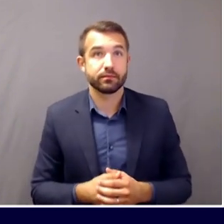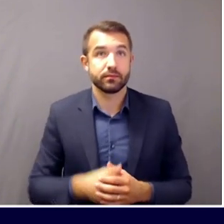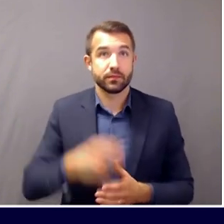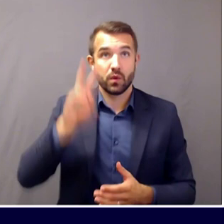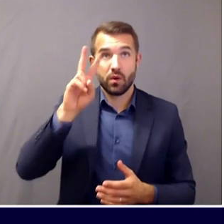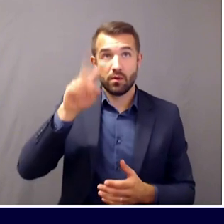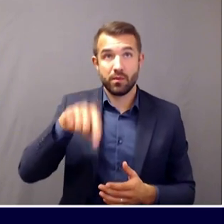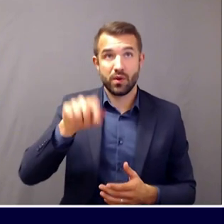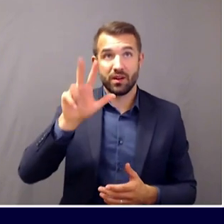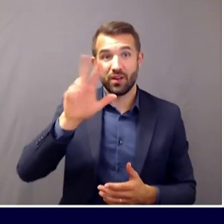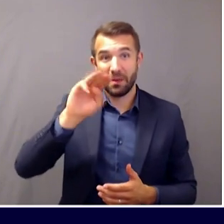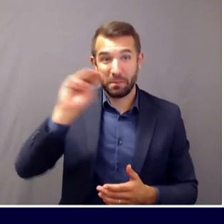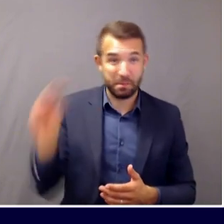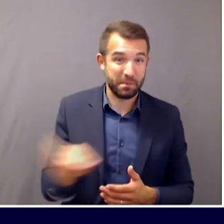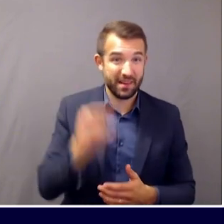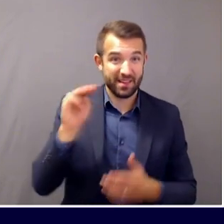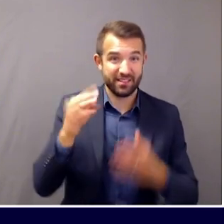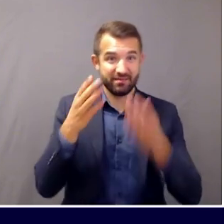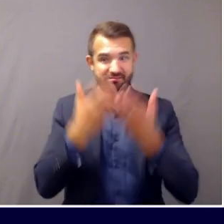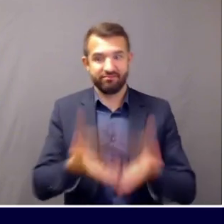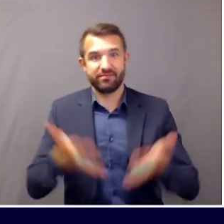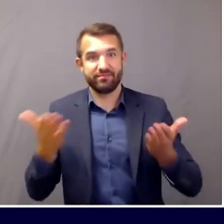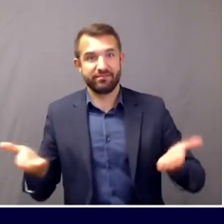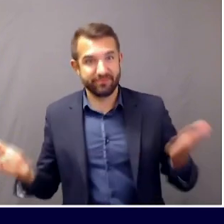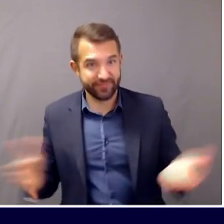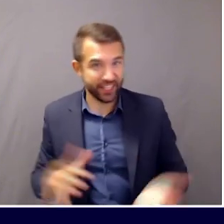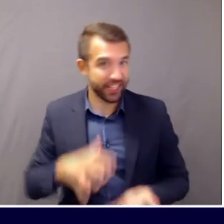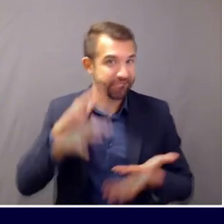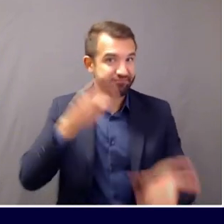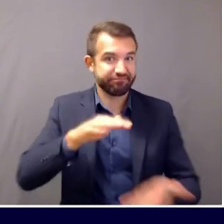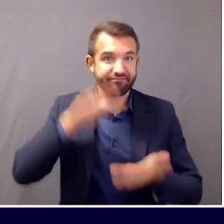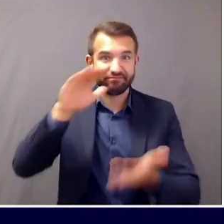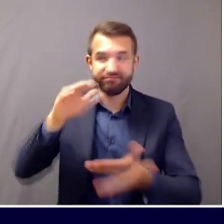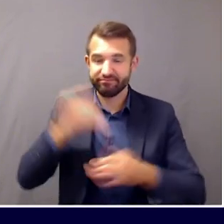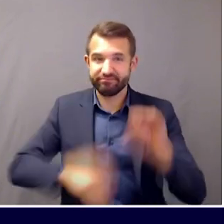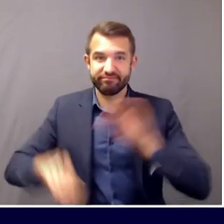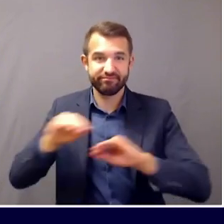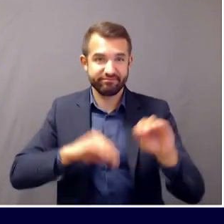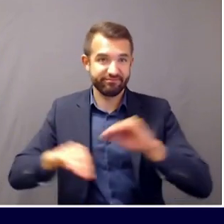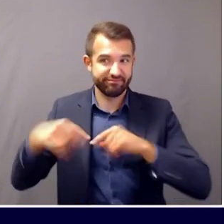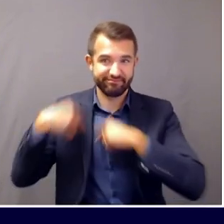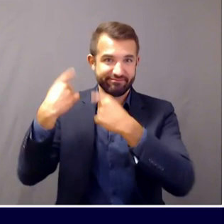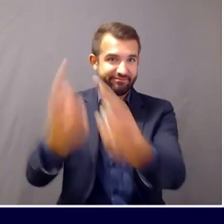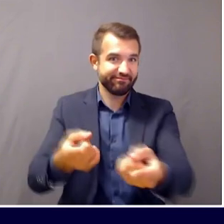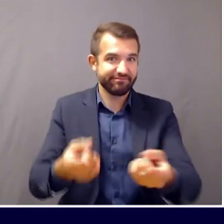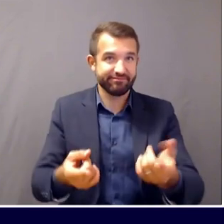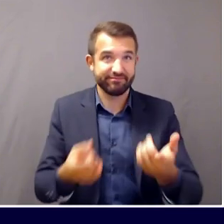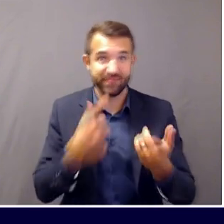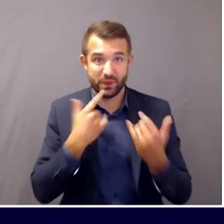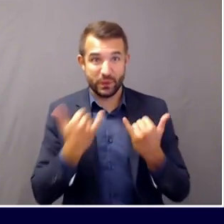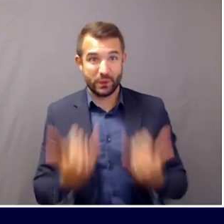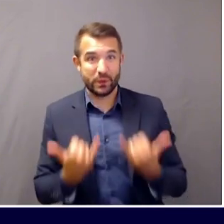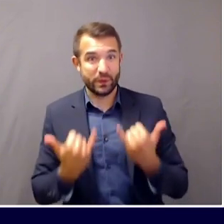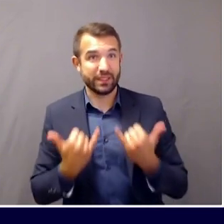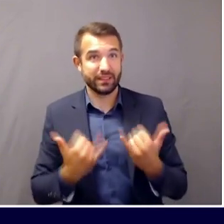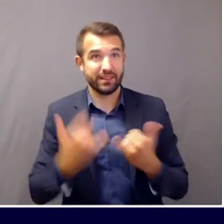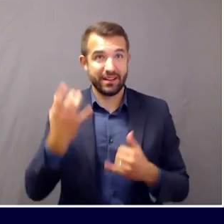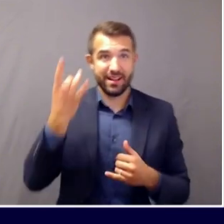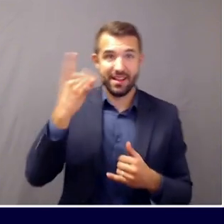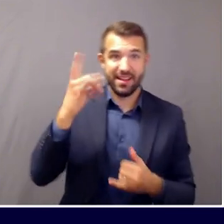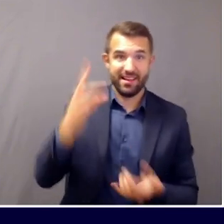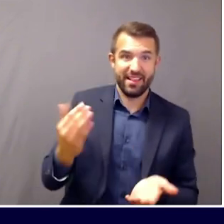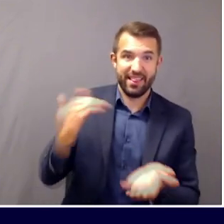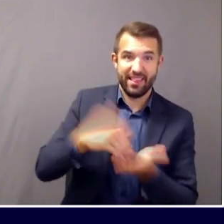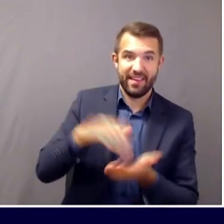pieces of PPE that have been distributed as of this morning. There's actually 18,500 pieces that are on the